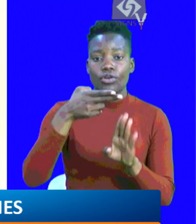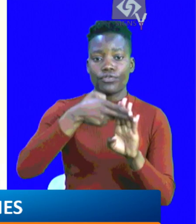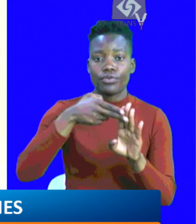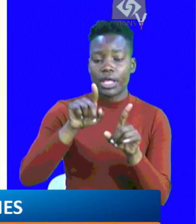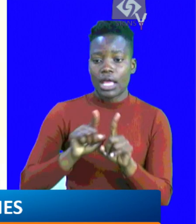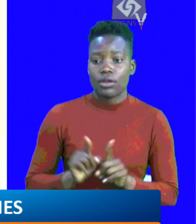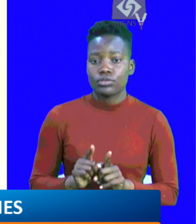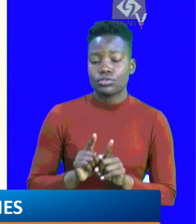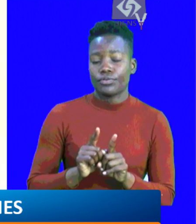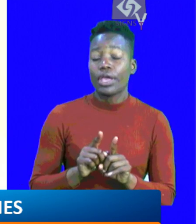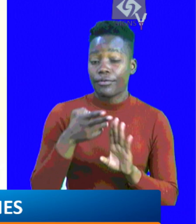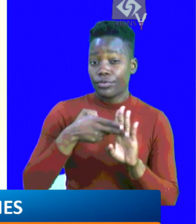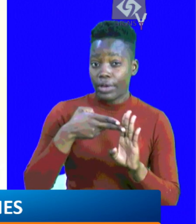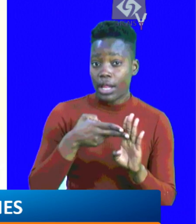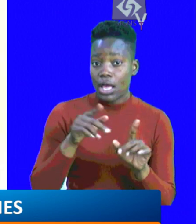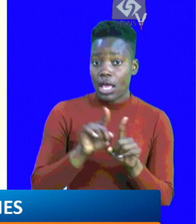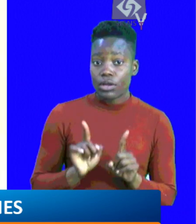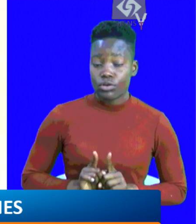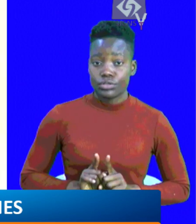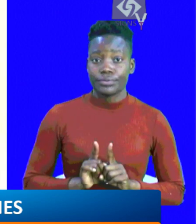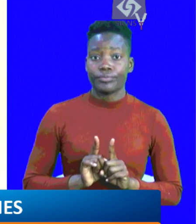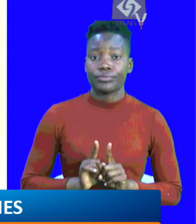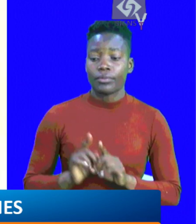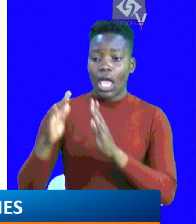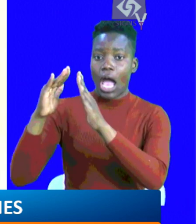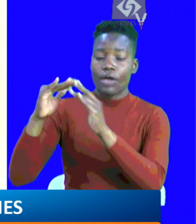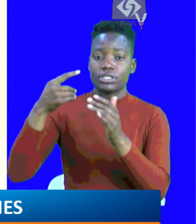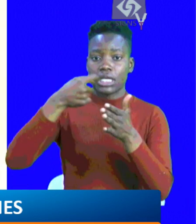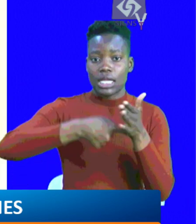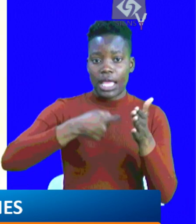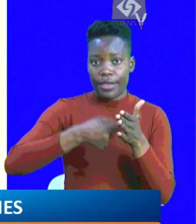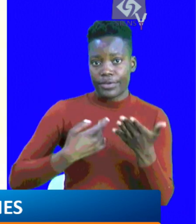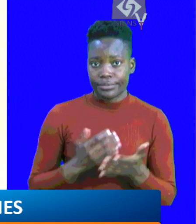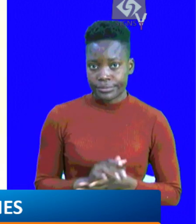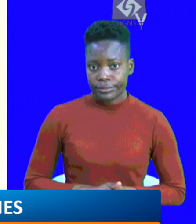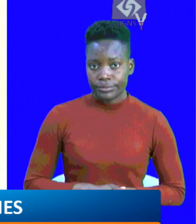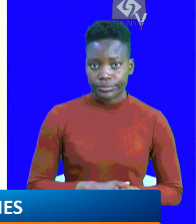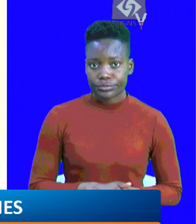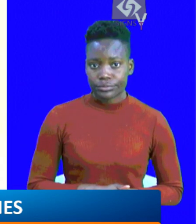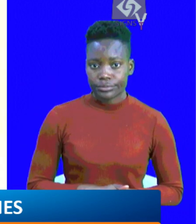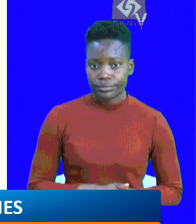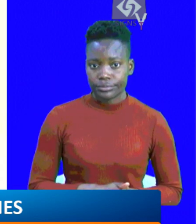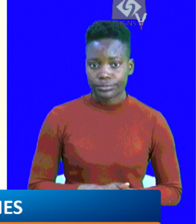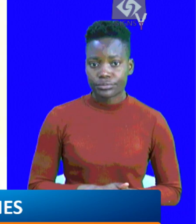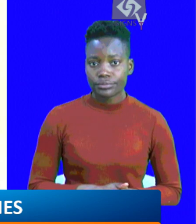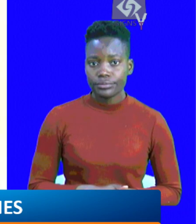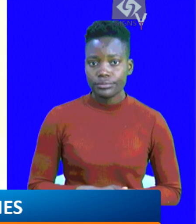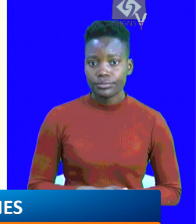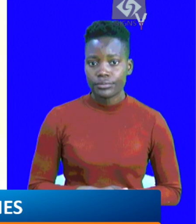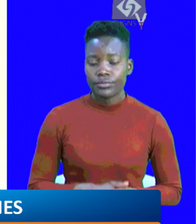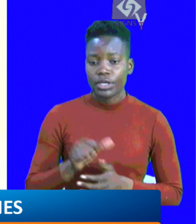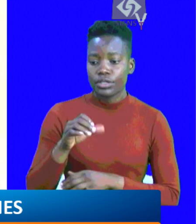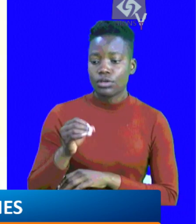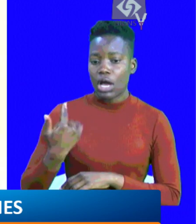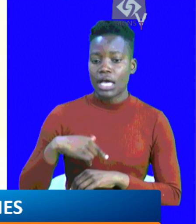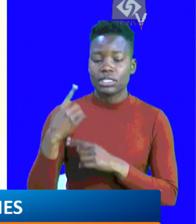% VAT on fuel and petroleum products and the so-called housing levy or tax,